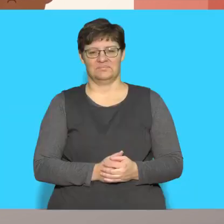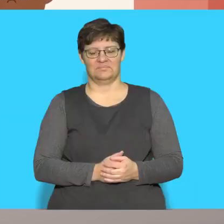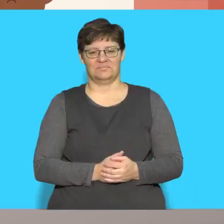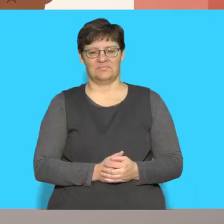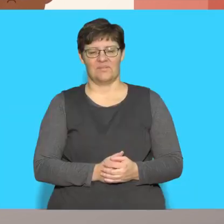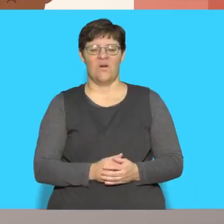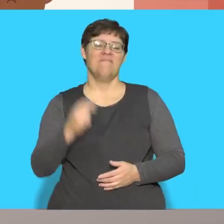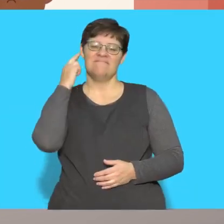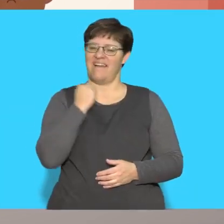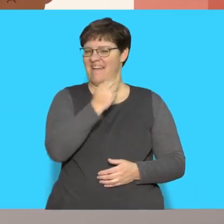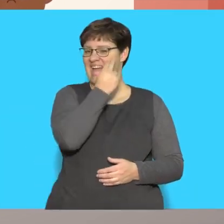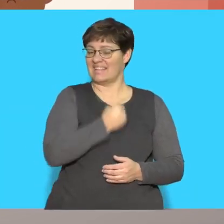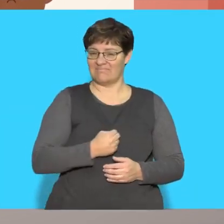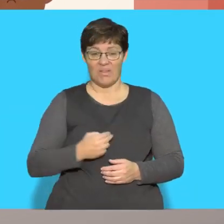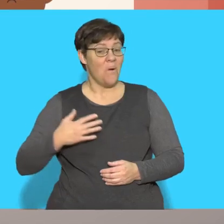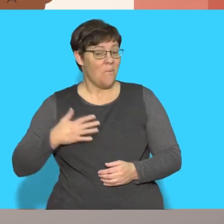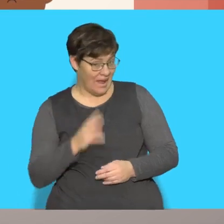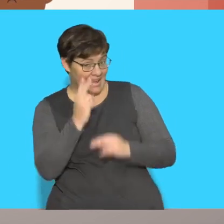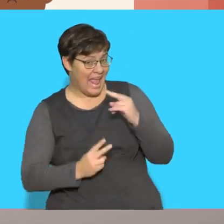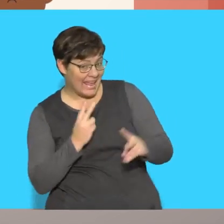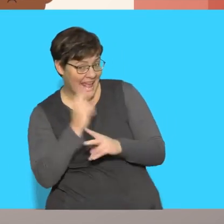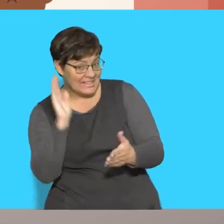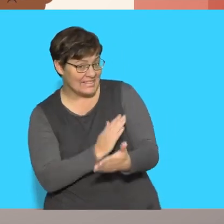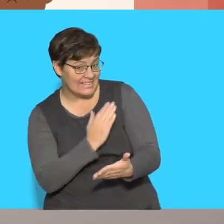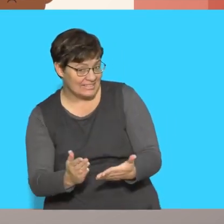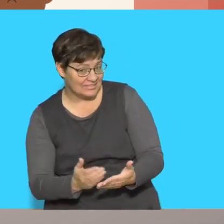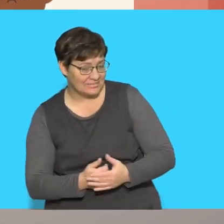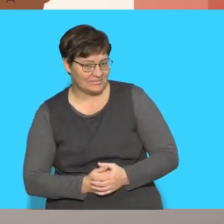How lovely! Do you want to sing that again?